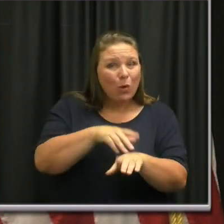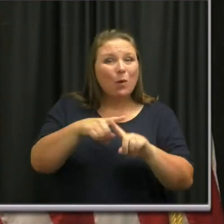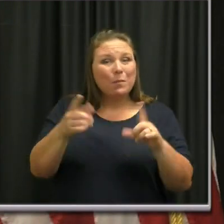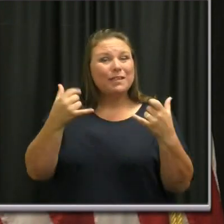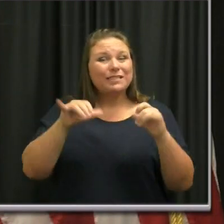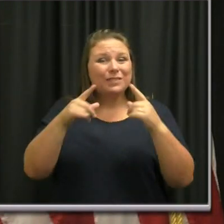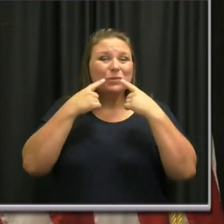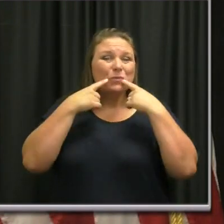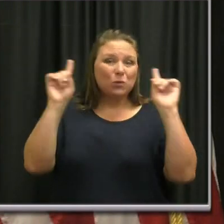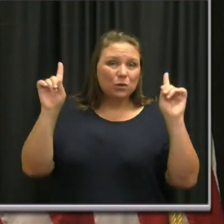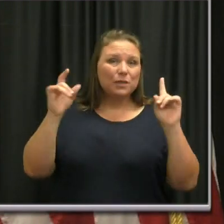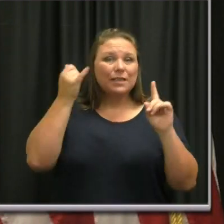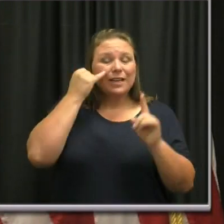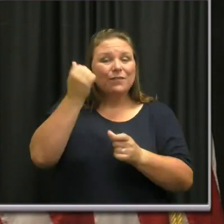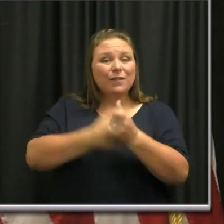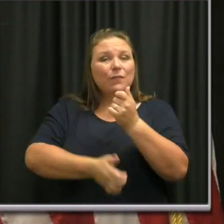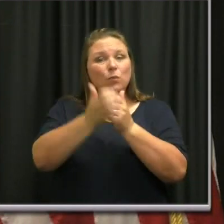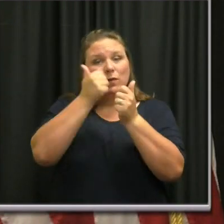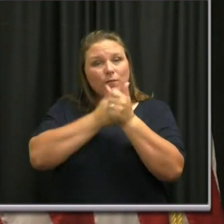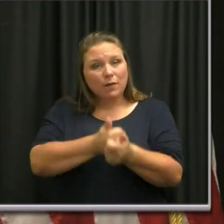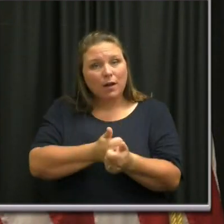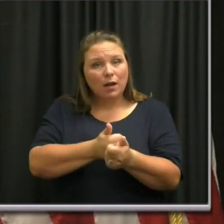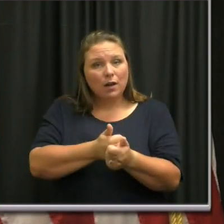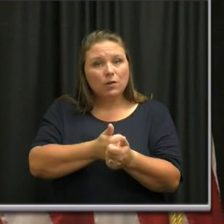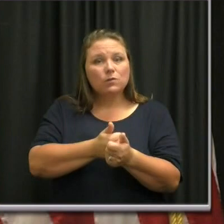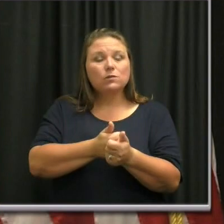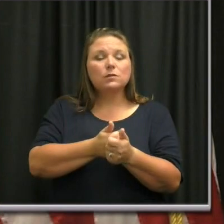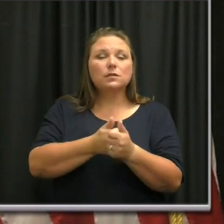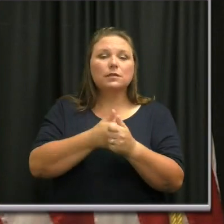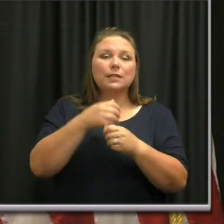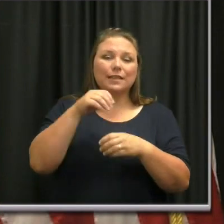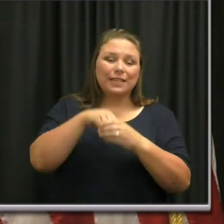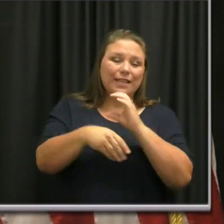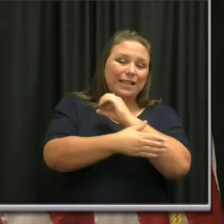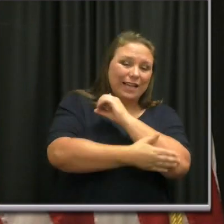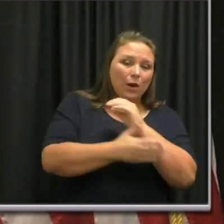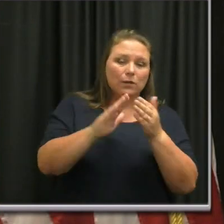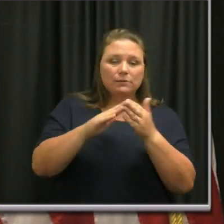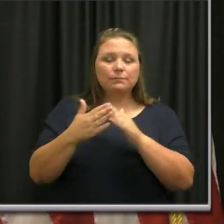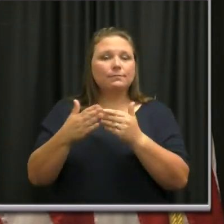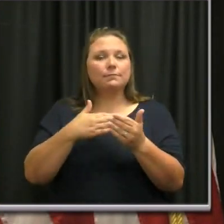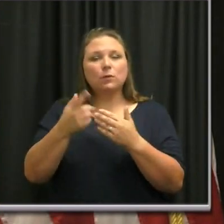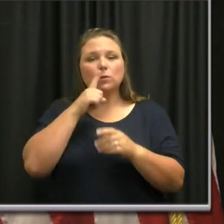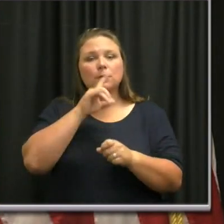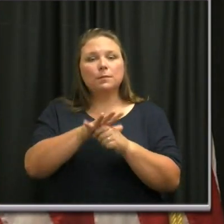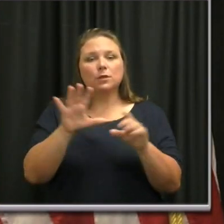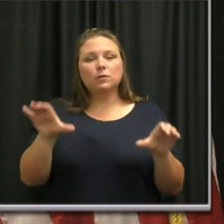when you get a level of compliance, even at the county level. And that's what we're committed to doing.